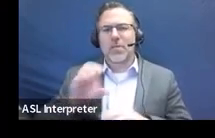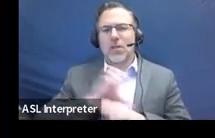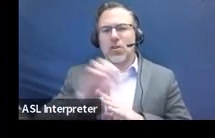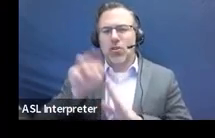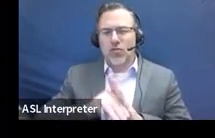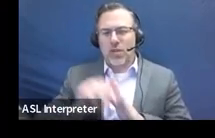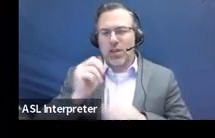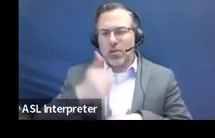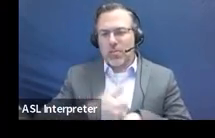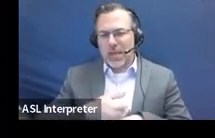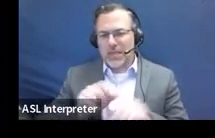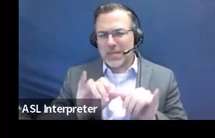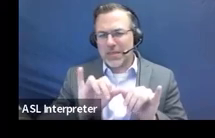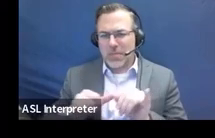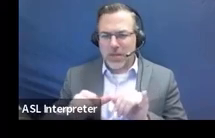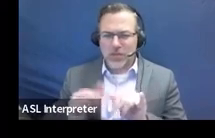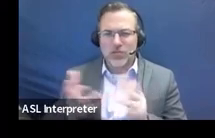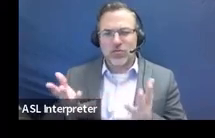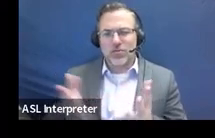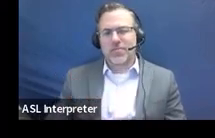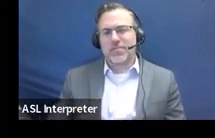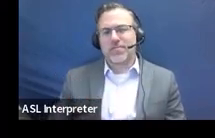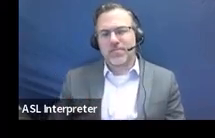-based measures that you could use.